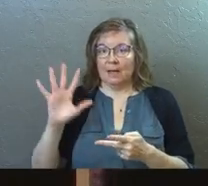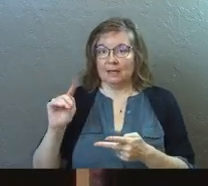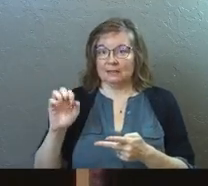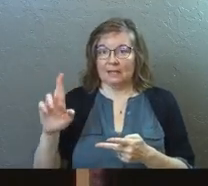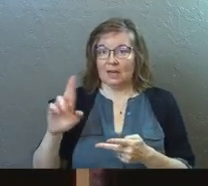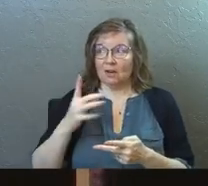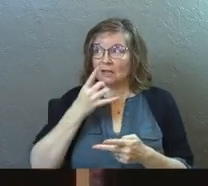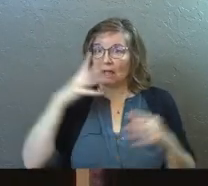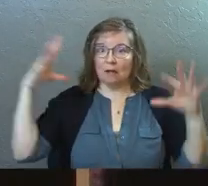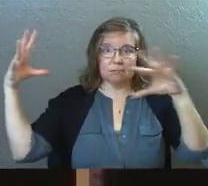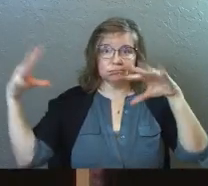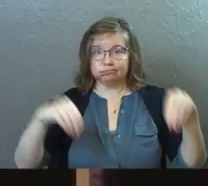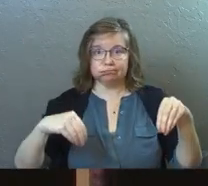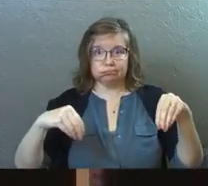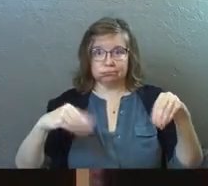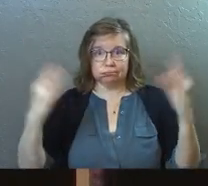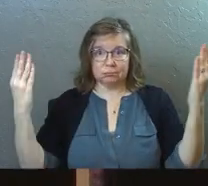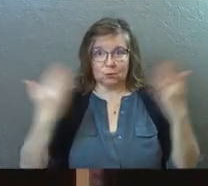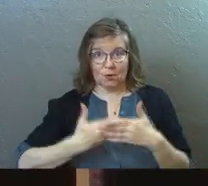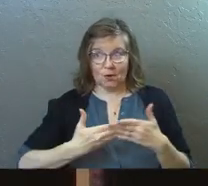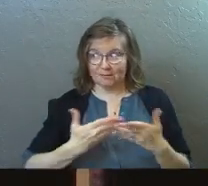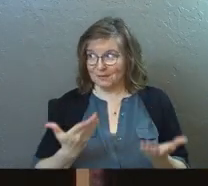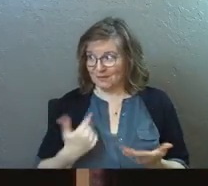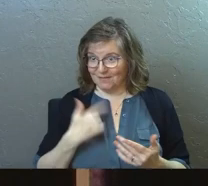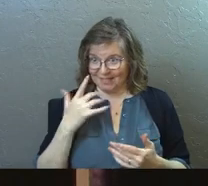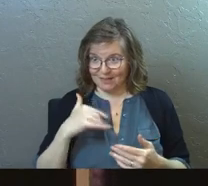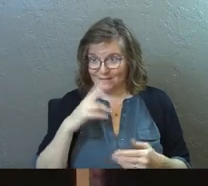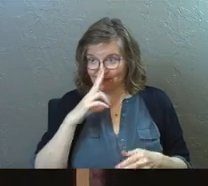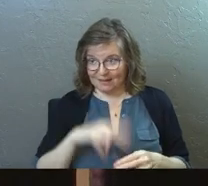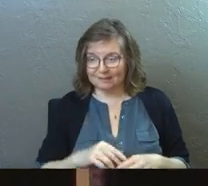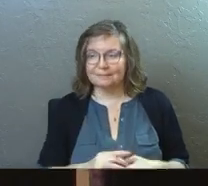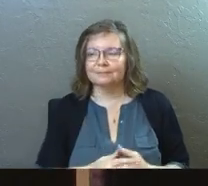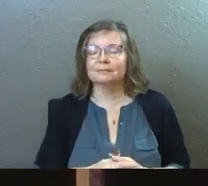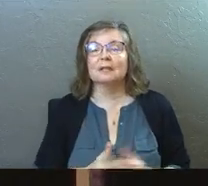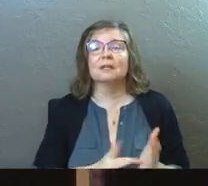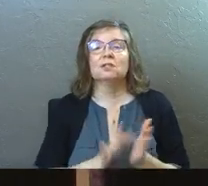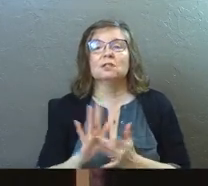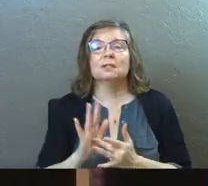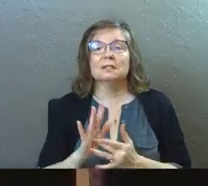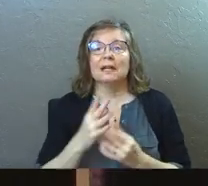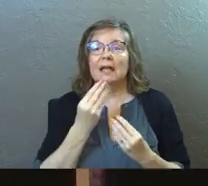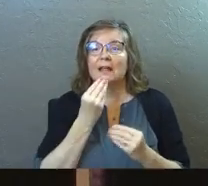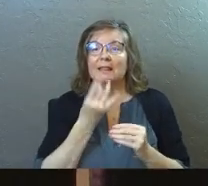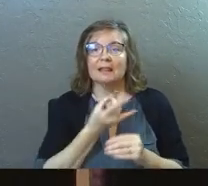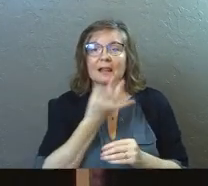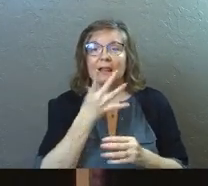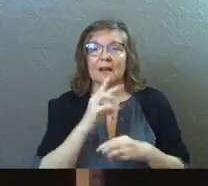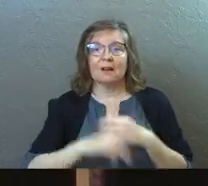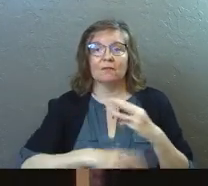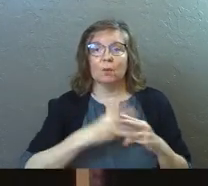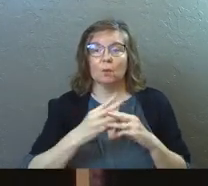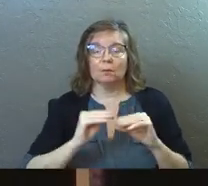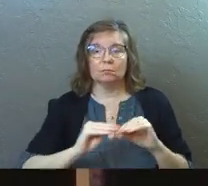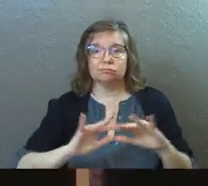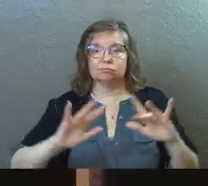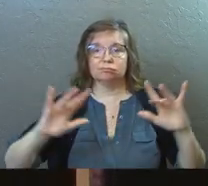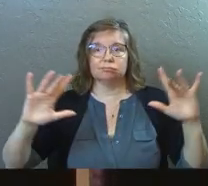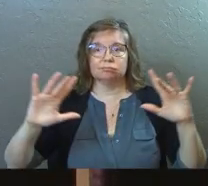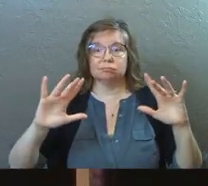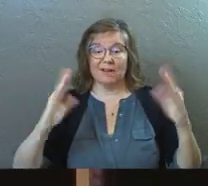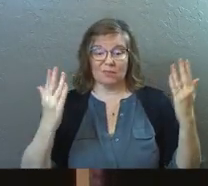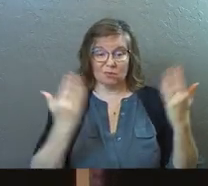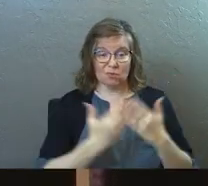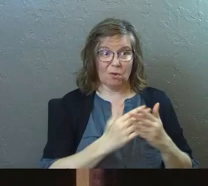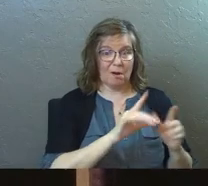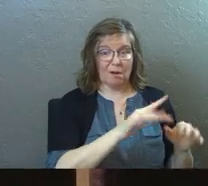the lights in the room. Hopefully you were here for that, because that was fun. Amen. And Jesus is the light of the world. And there's a lot of